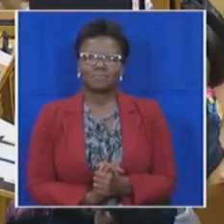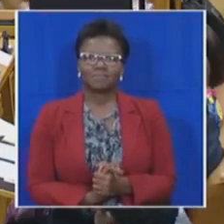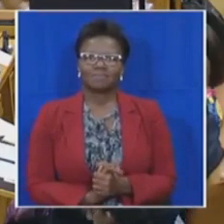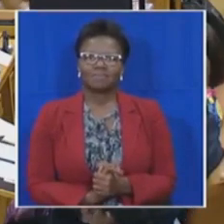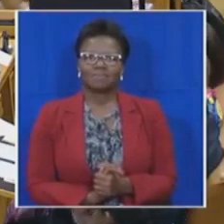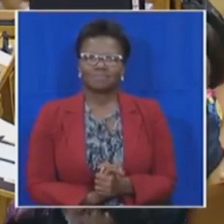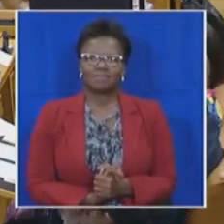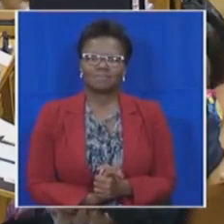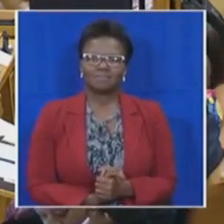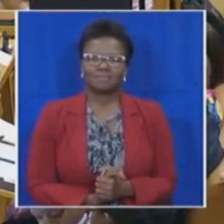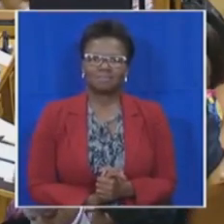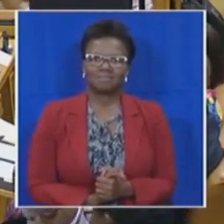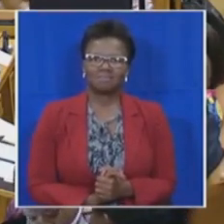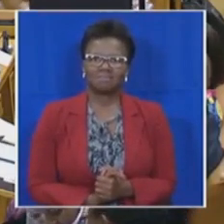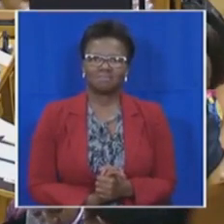Thank you very much. Thank